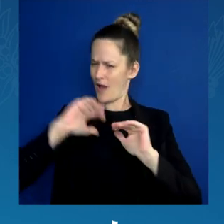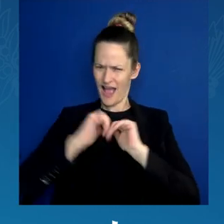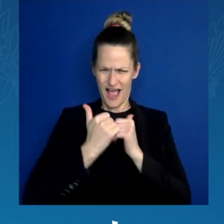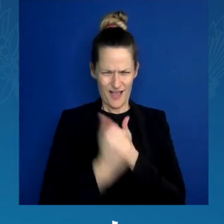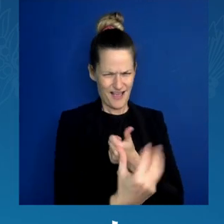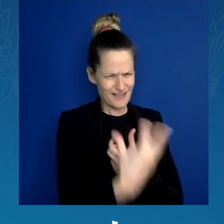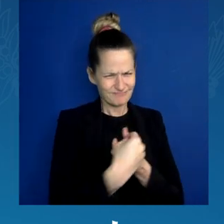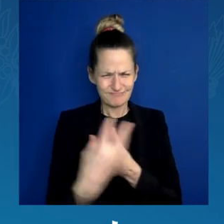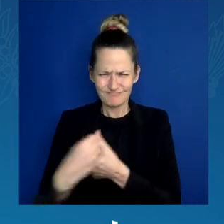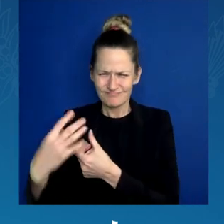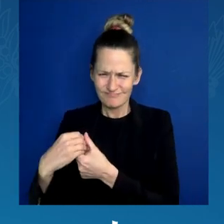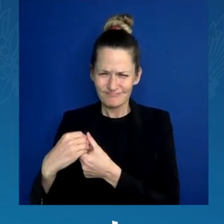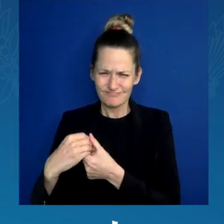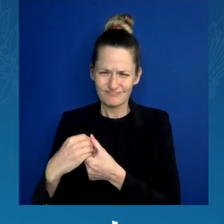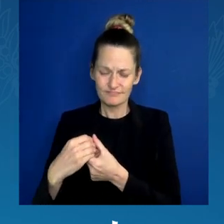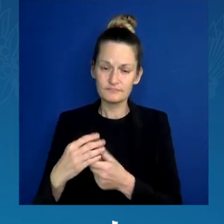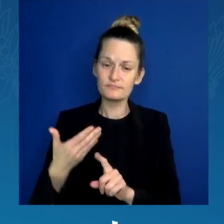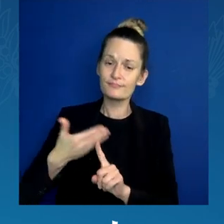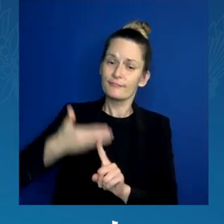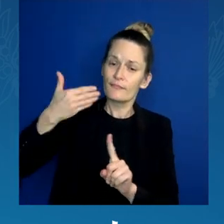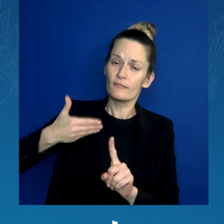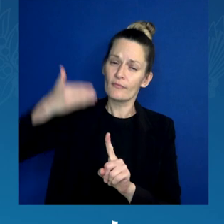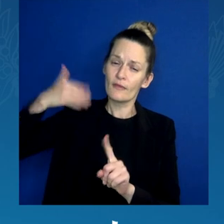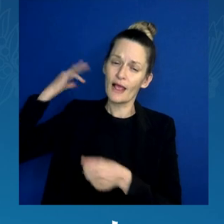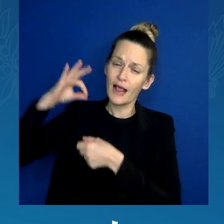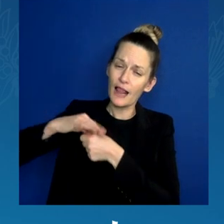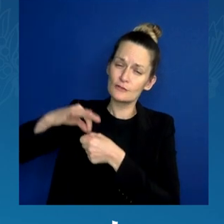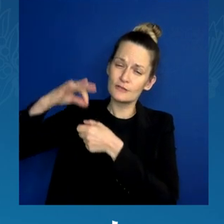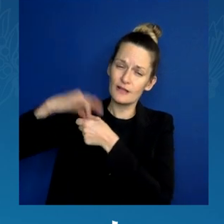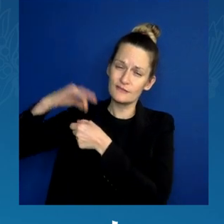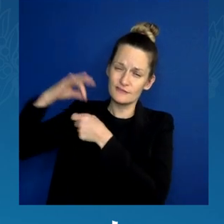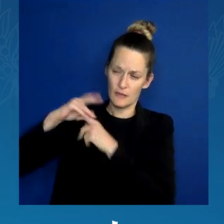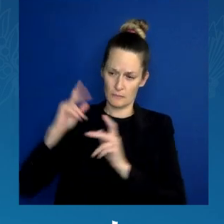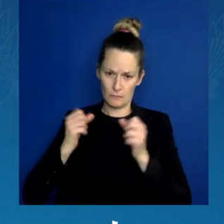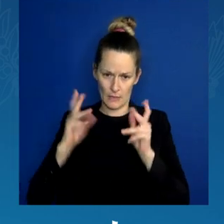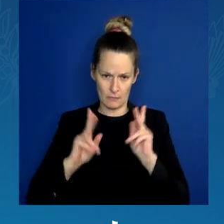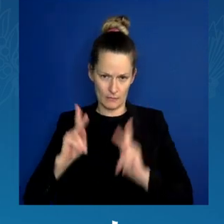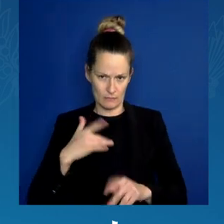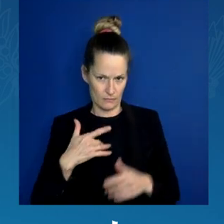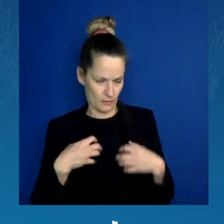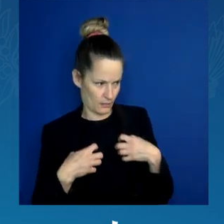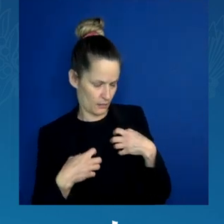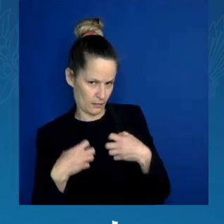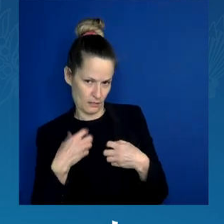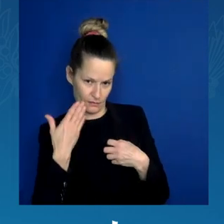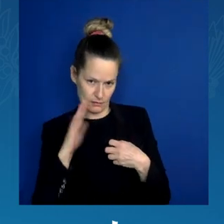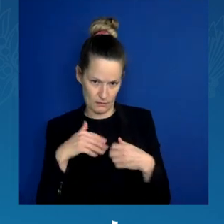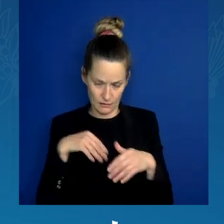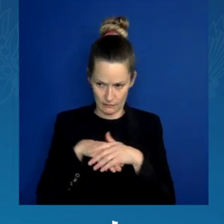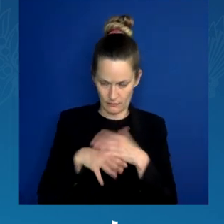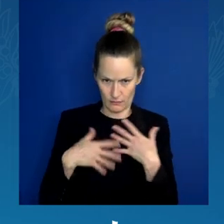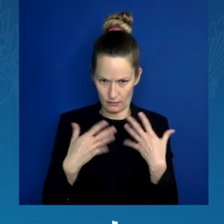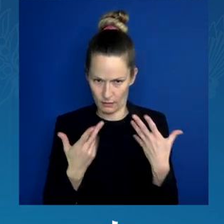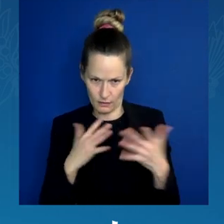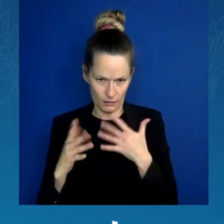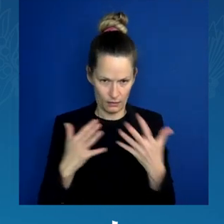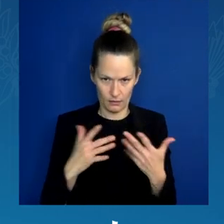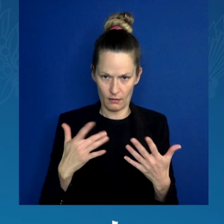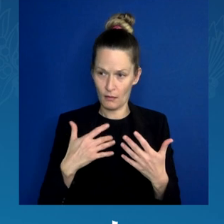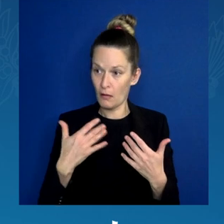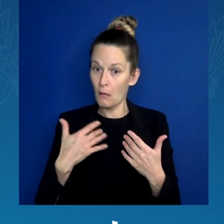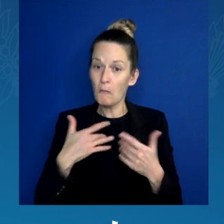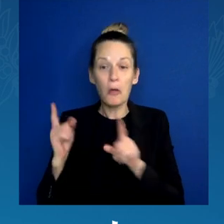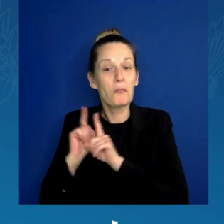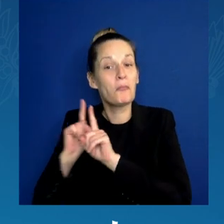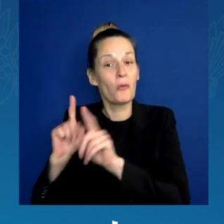act, because when you go to vote, you're in there by yourself. I want you to know that you're not voting alone.